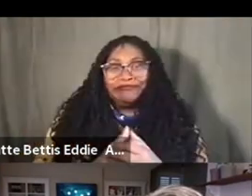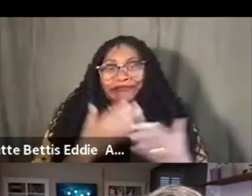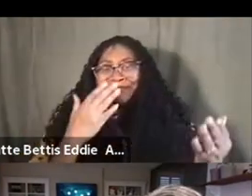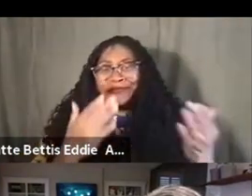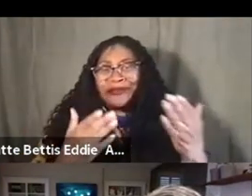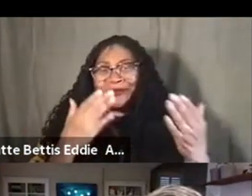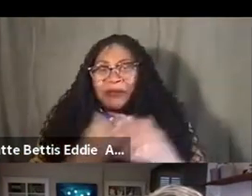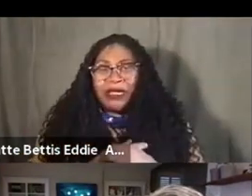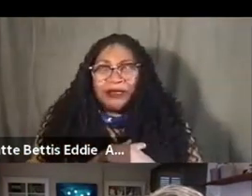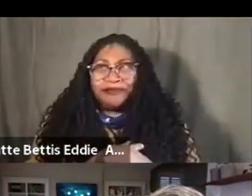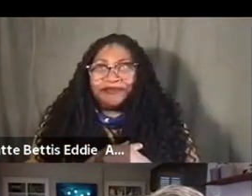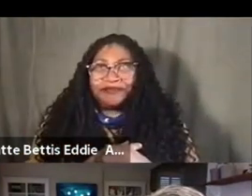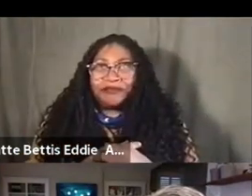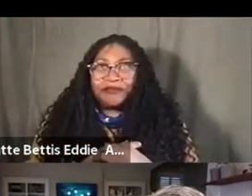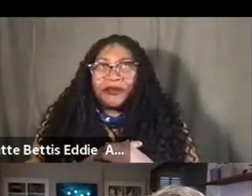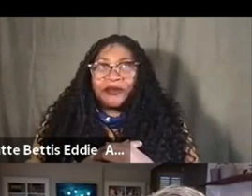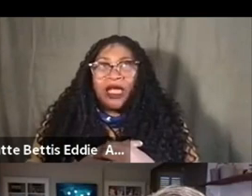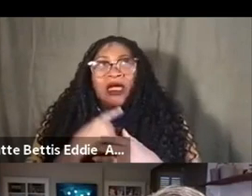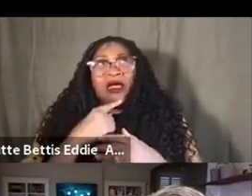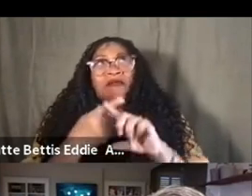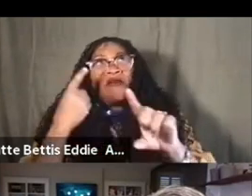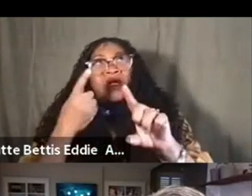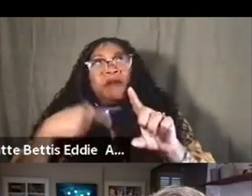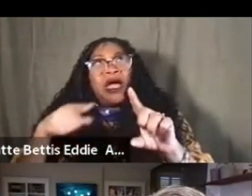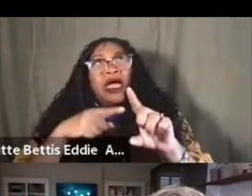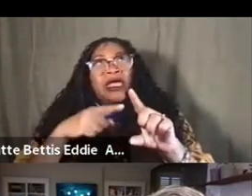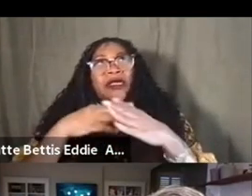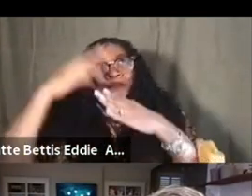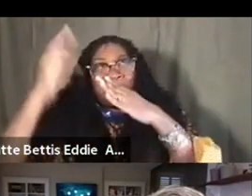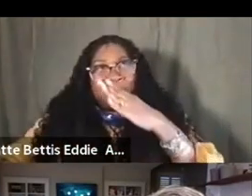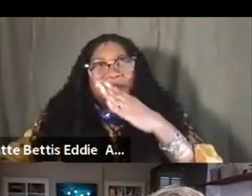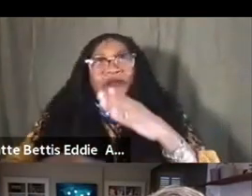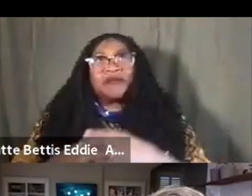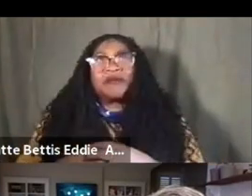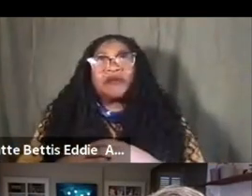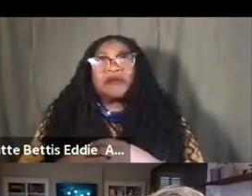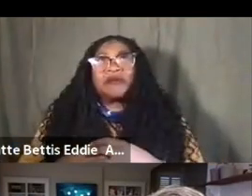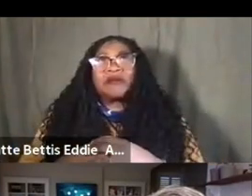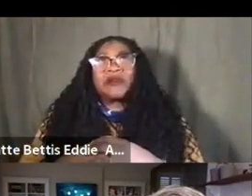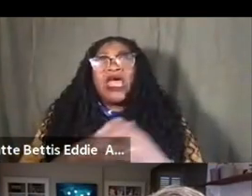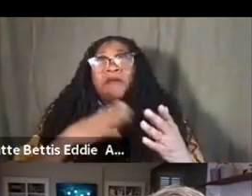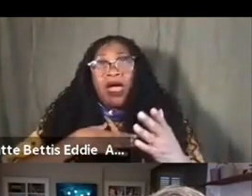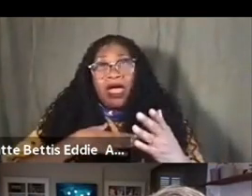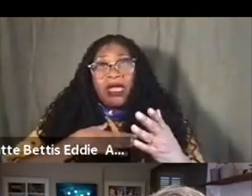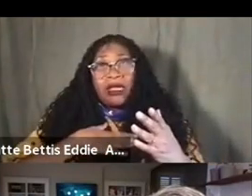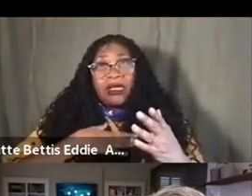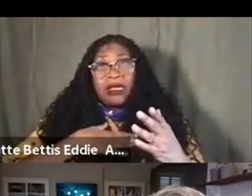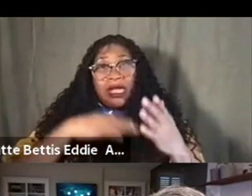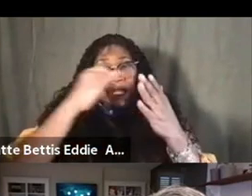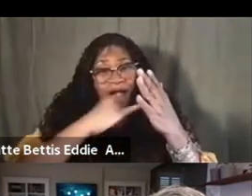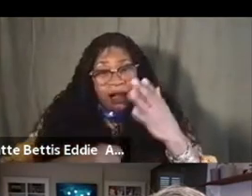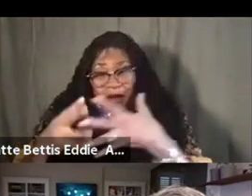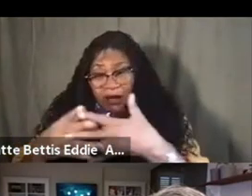you know, from my resignation, um, you know, from IMA, because my approach to American art is literally,